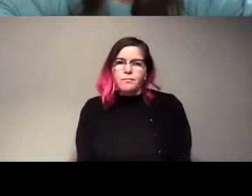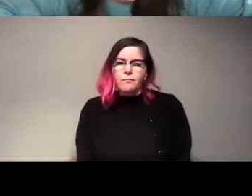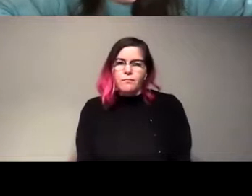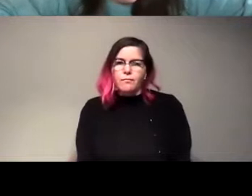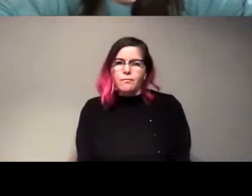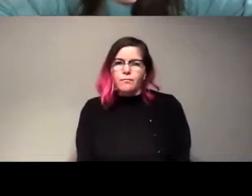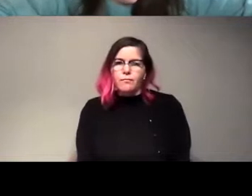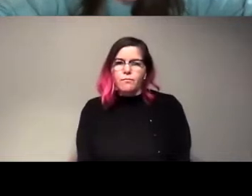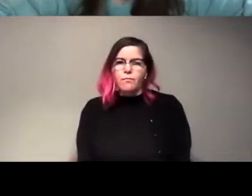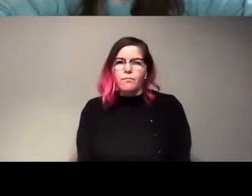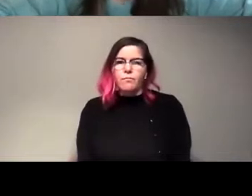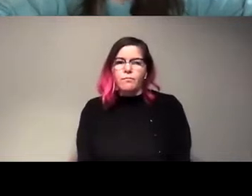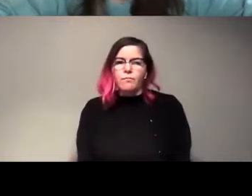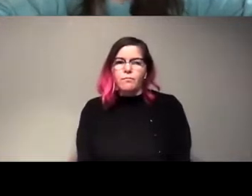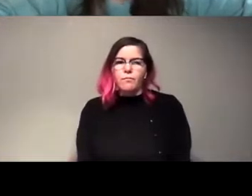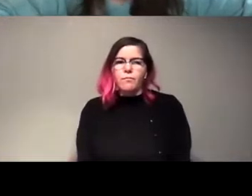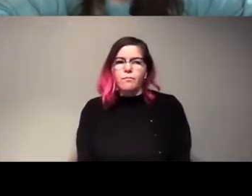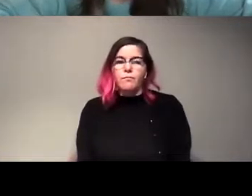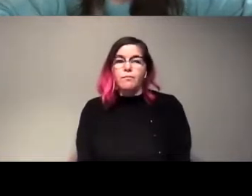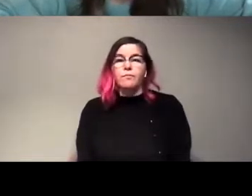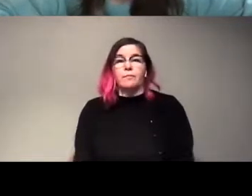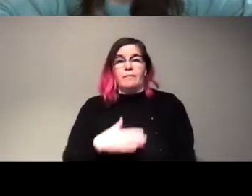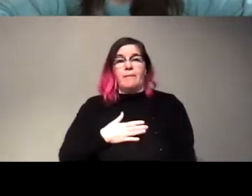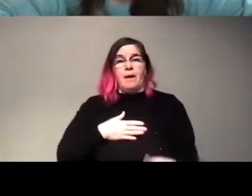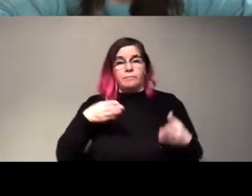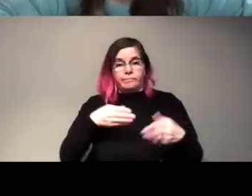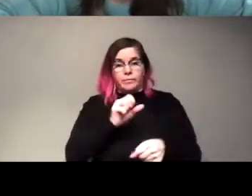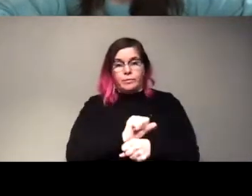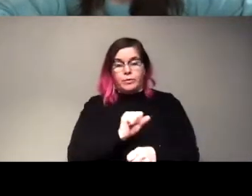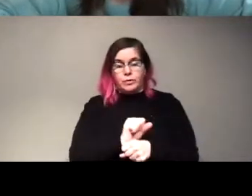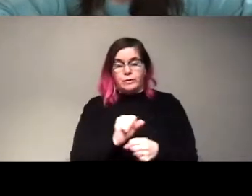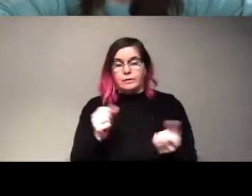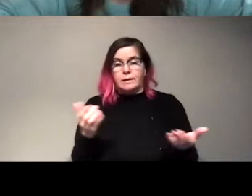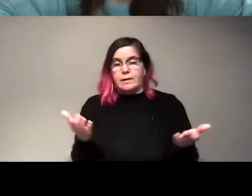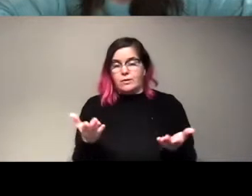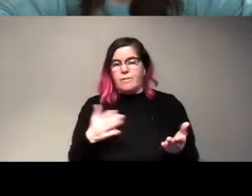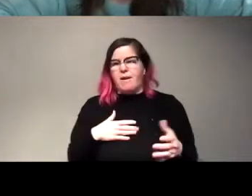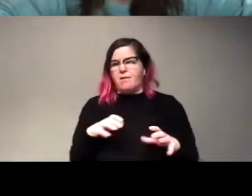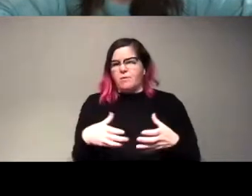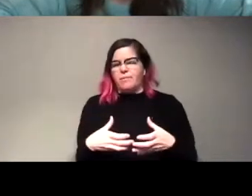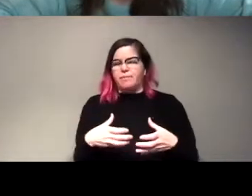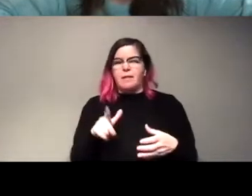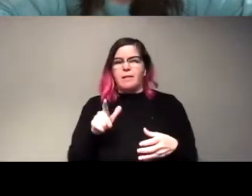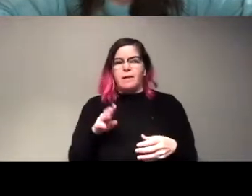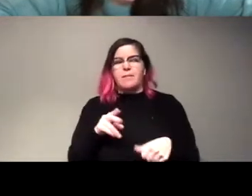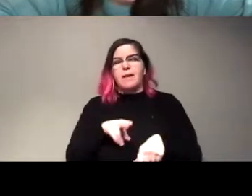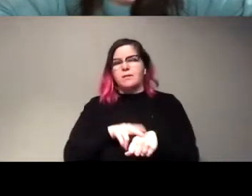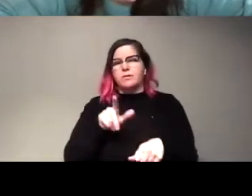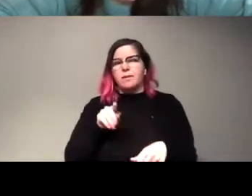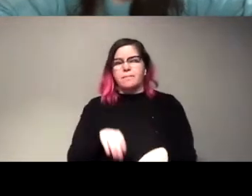And so what we work on, here at the, in my group, in our group at the National Lab,